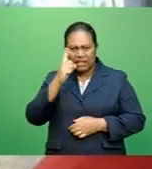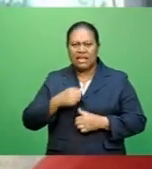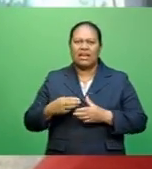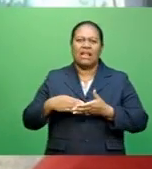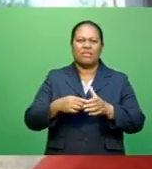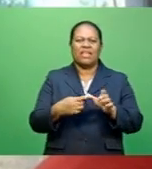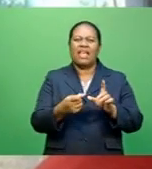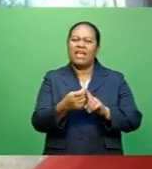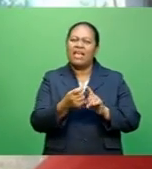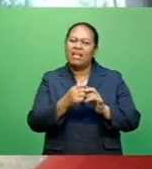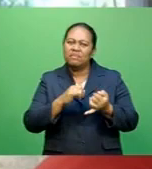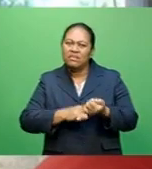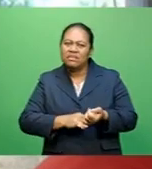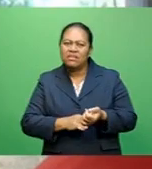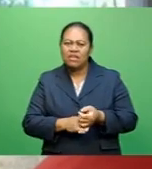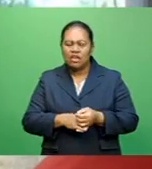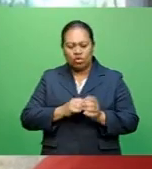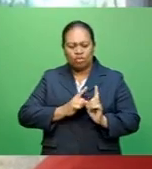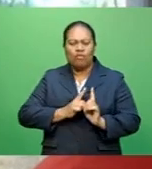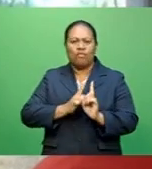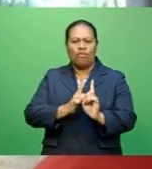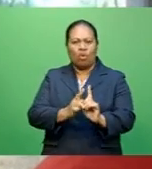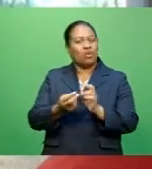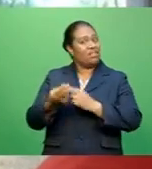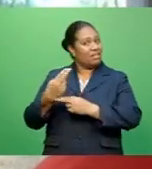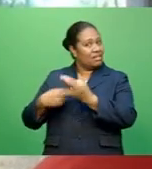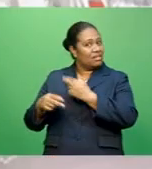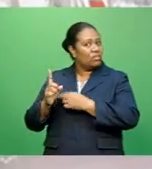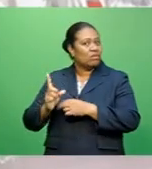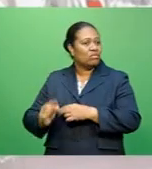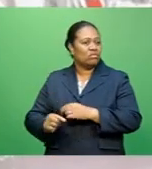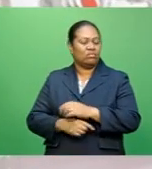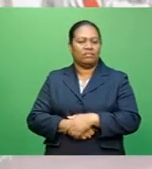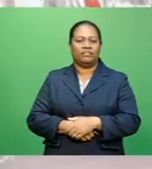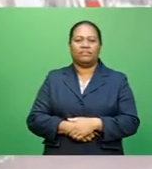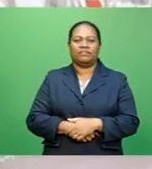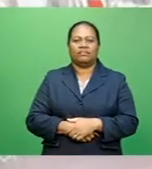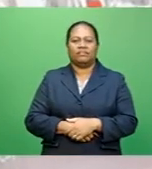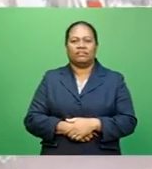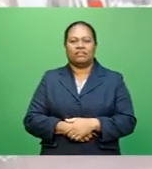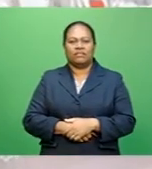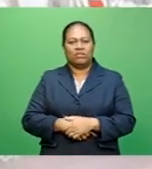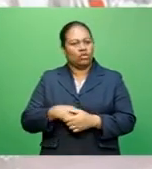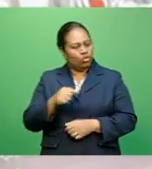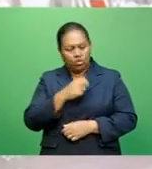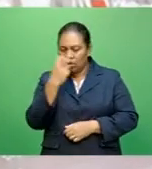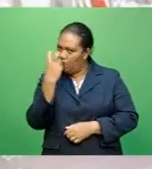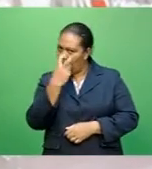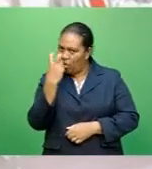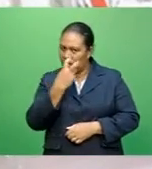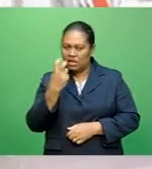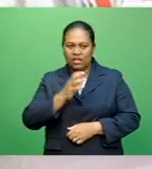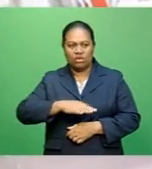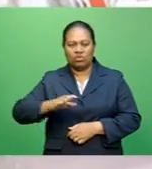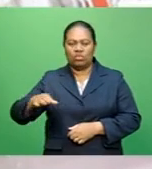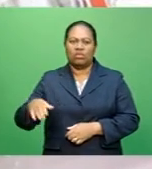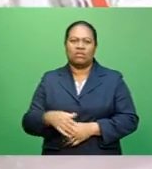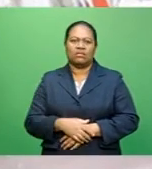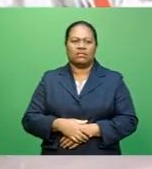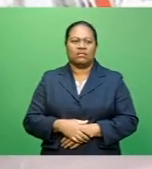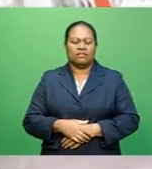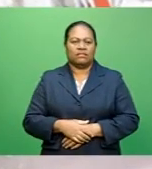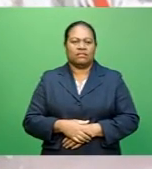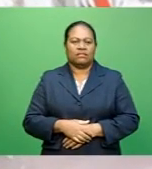sort of follow the history of what their children search on. Parents should monitor their children by not